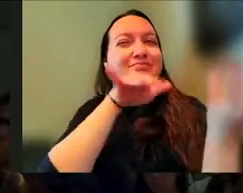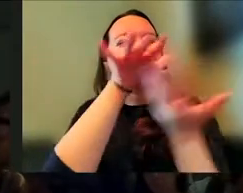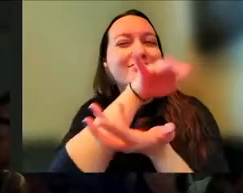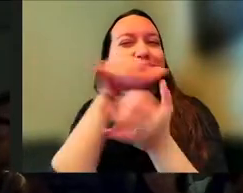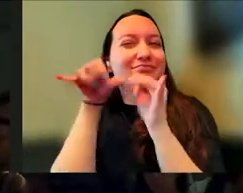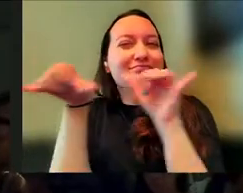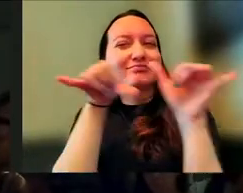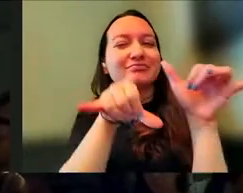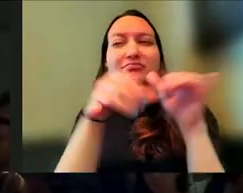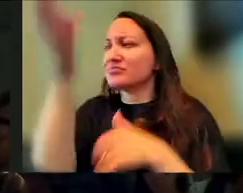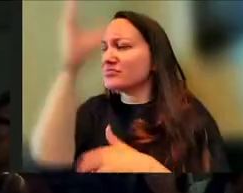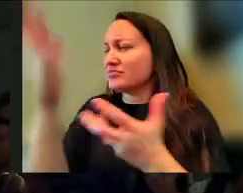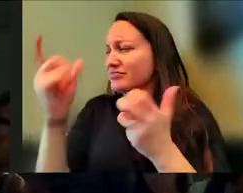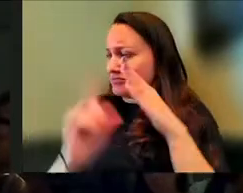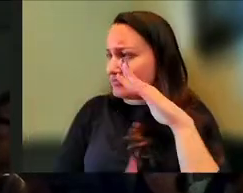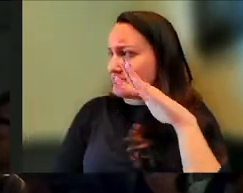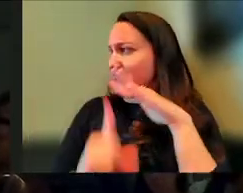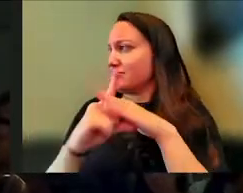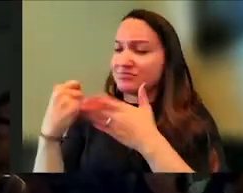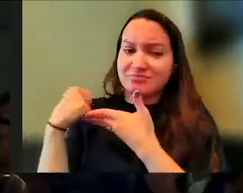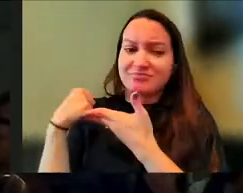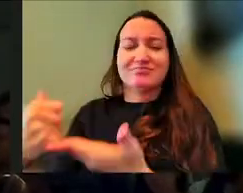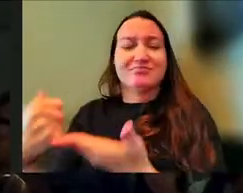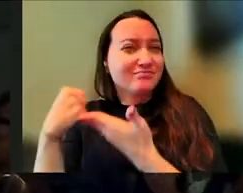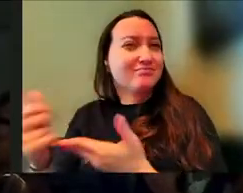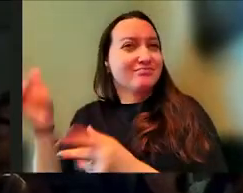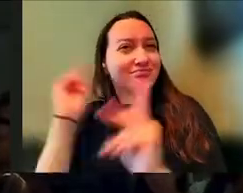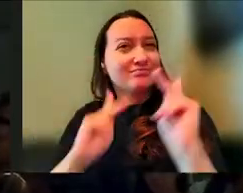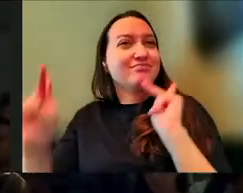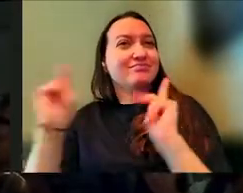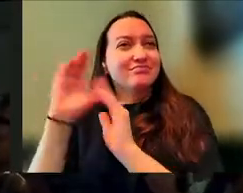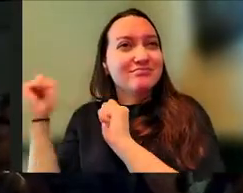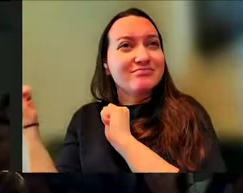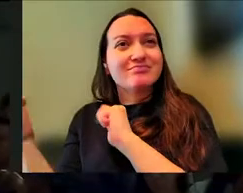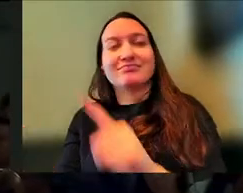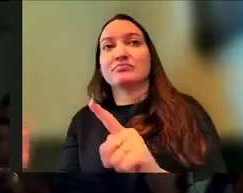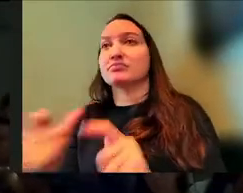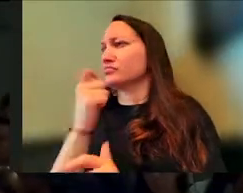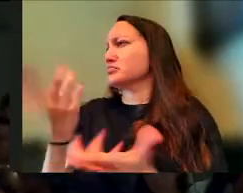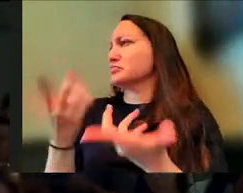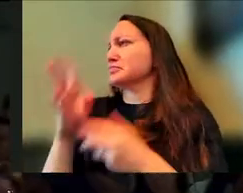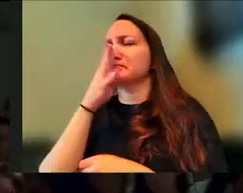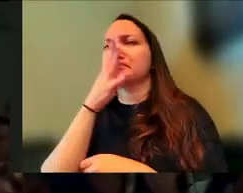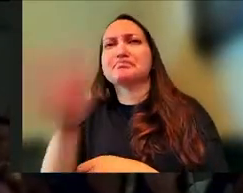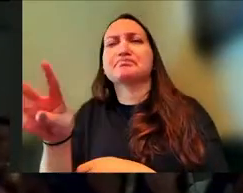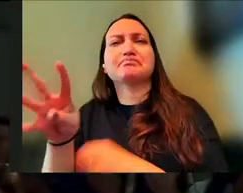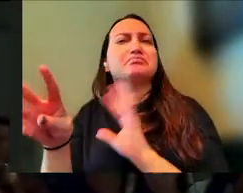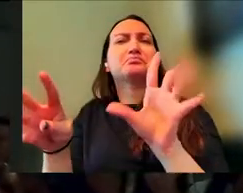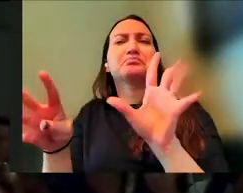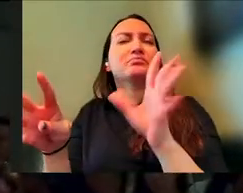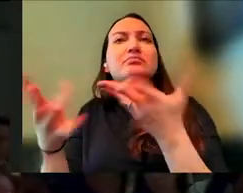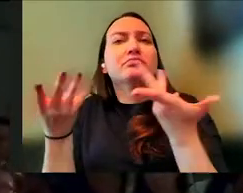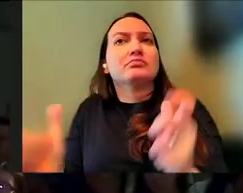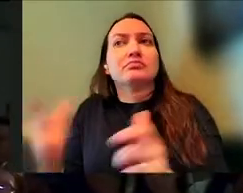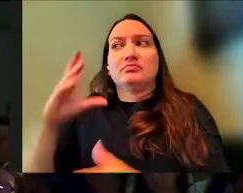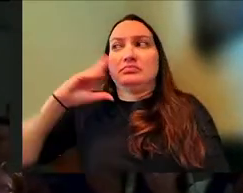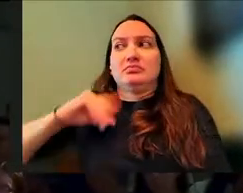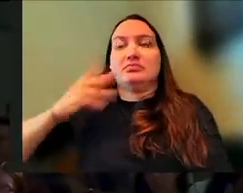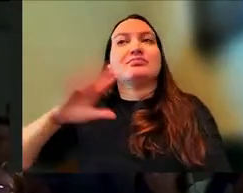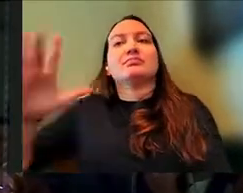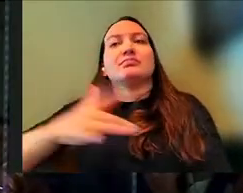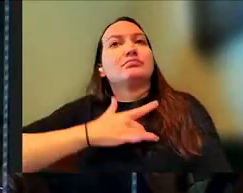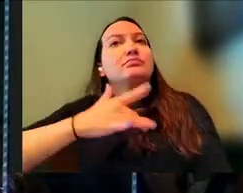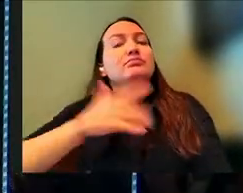to come in, and he wants to help every single one of us. He does not want to turn away from us. No matter what we've done, it's not his heart. He wants to help.